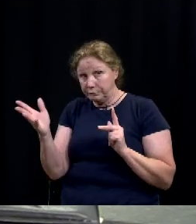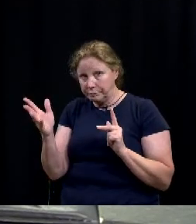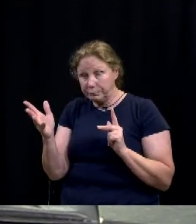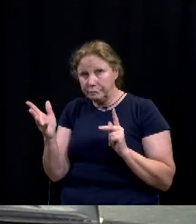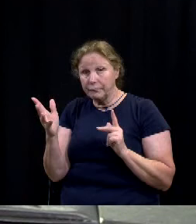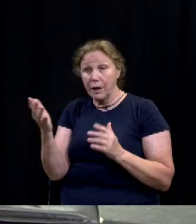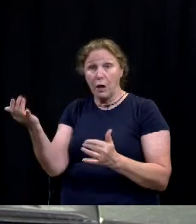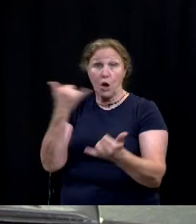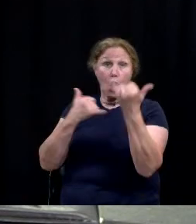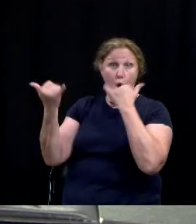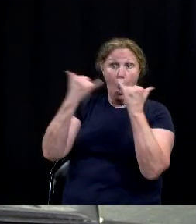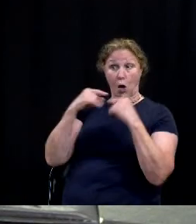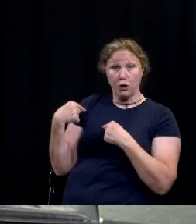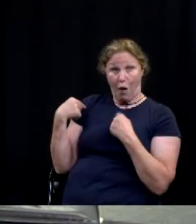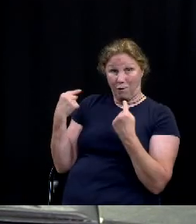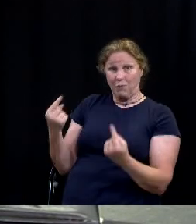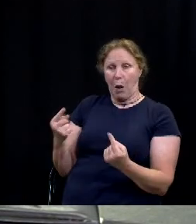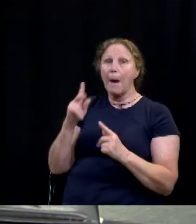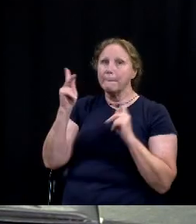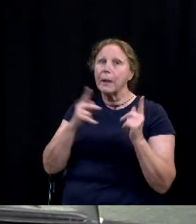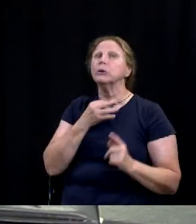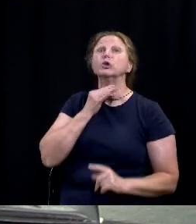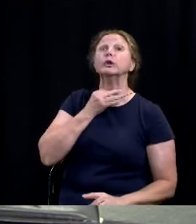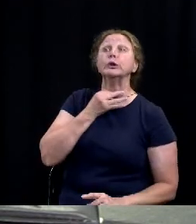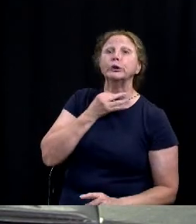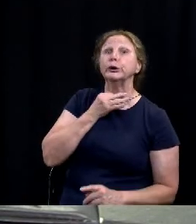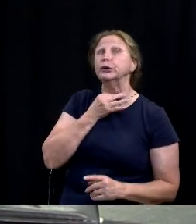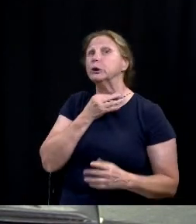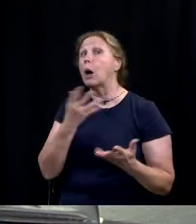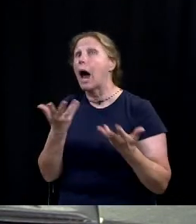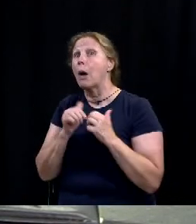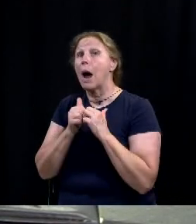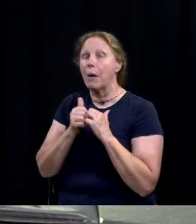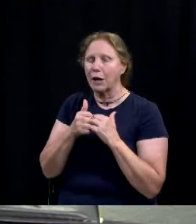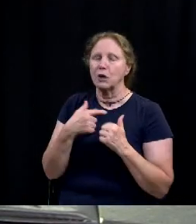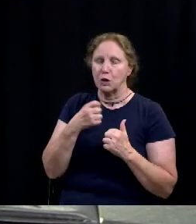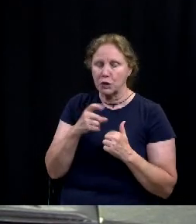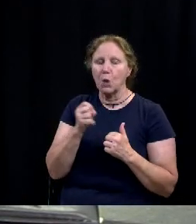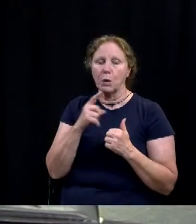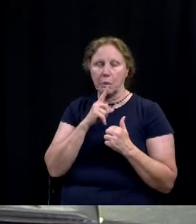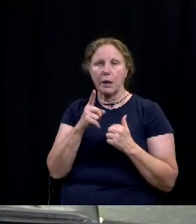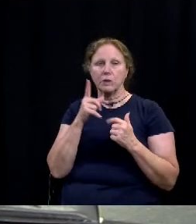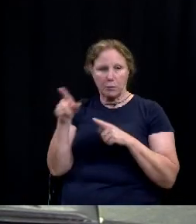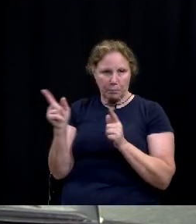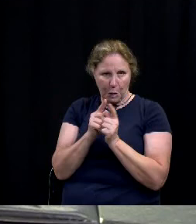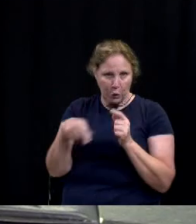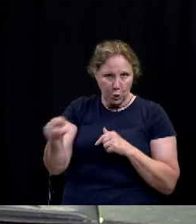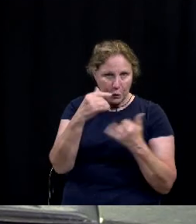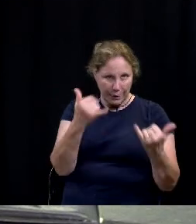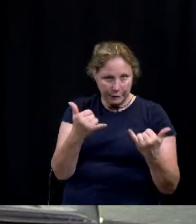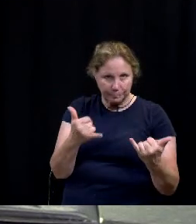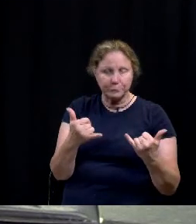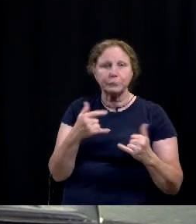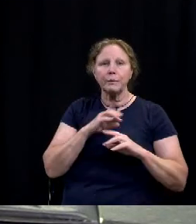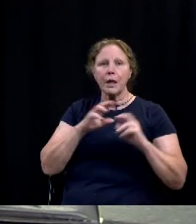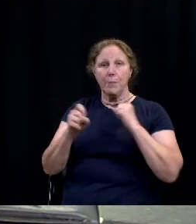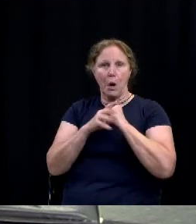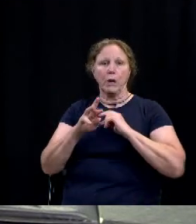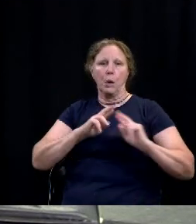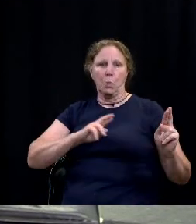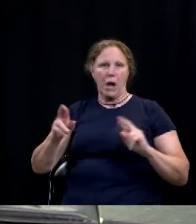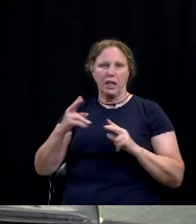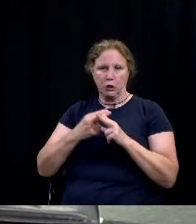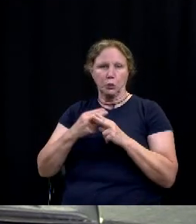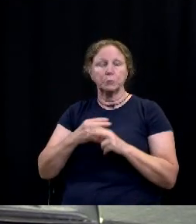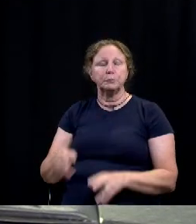calls that we've gotten uh people are wondering what's going on so we definitely wanted to speak to y'all today and we'll have our marketing campaign rolling out